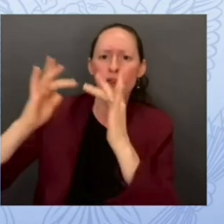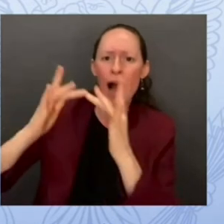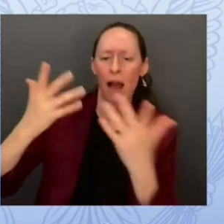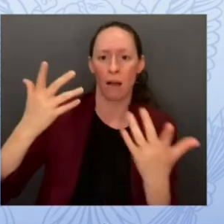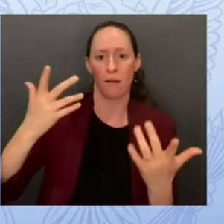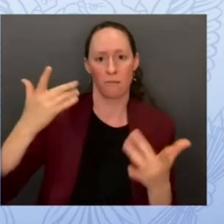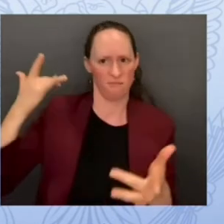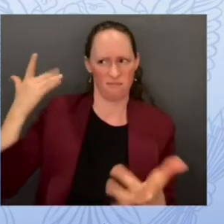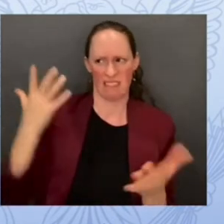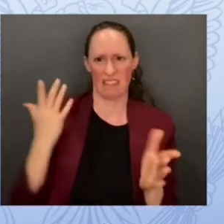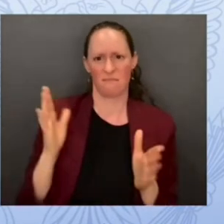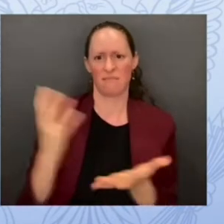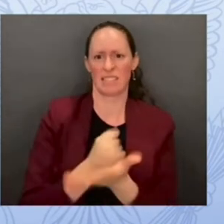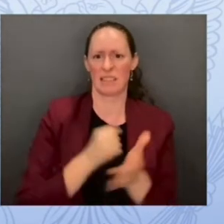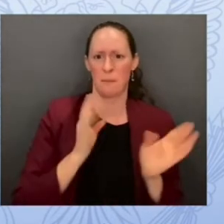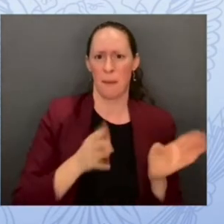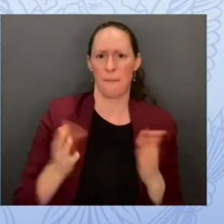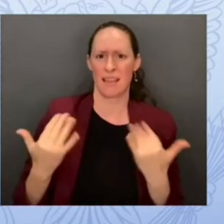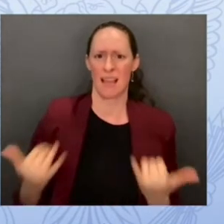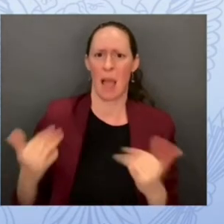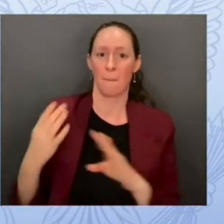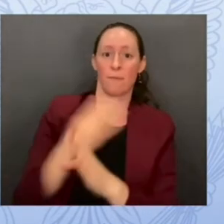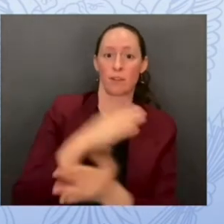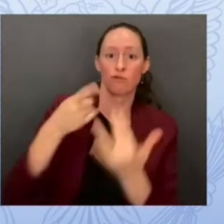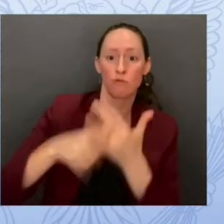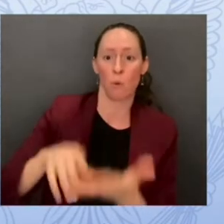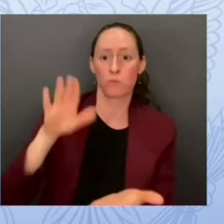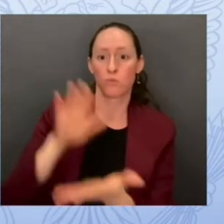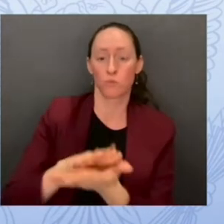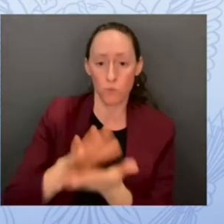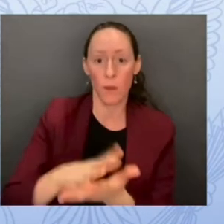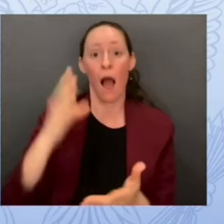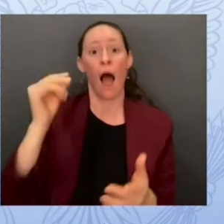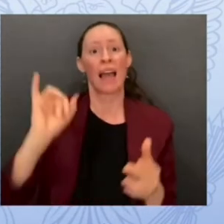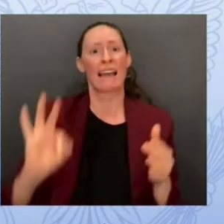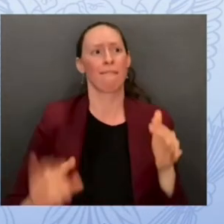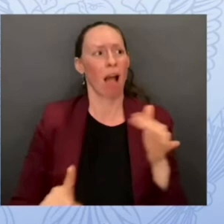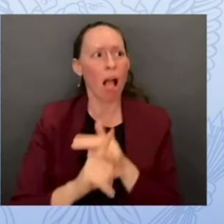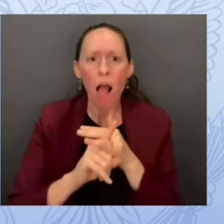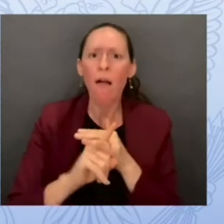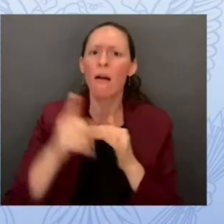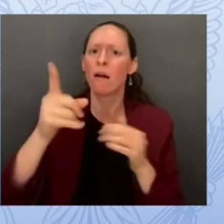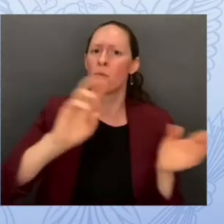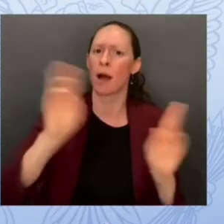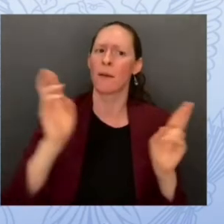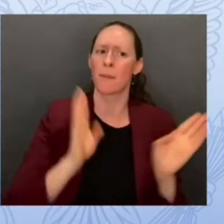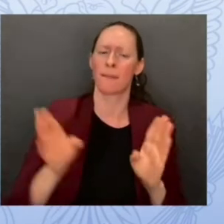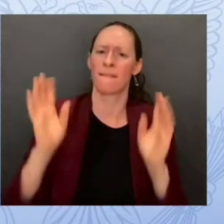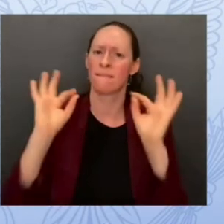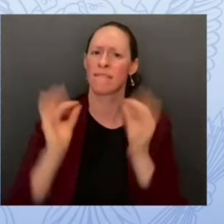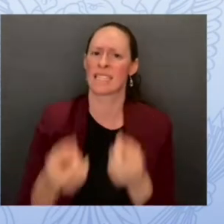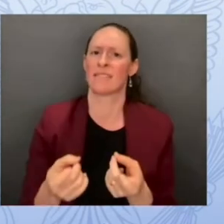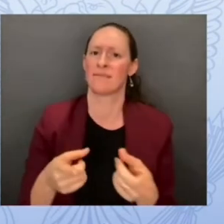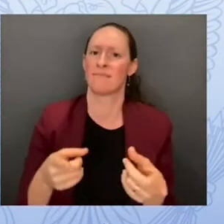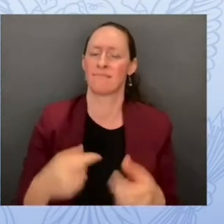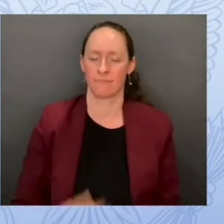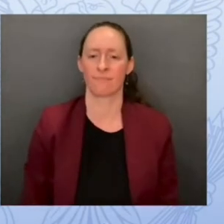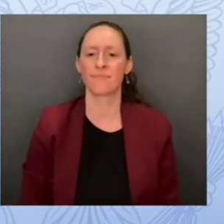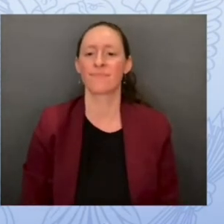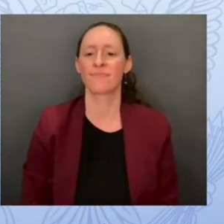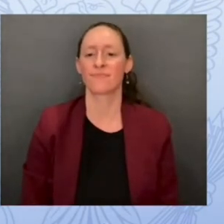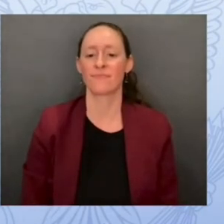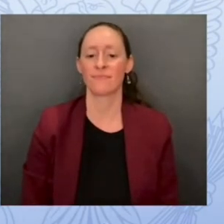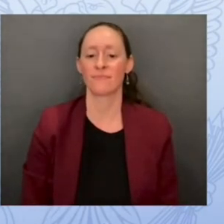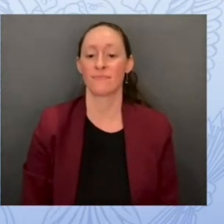they do but we can't do this alone and that's why we're working with businesses across the country